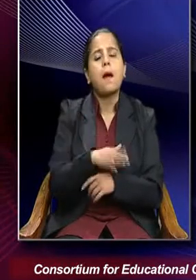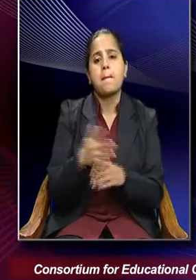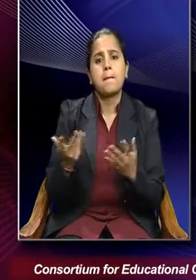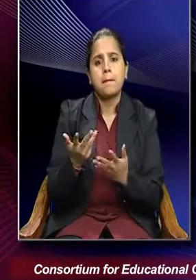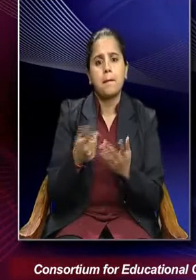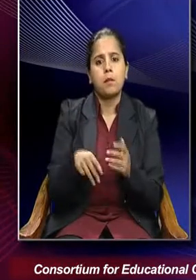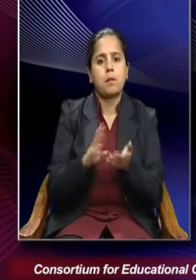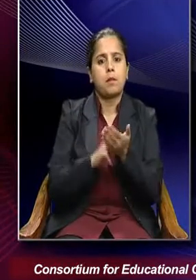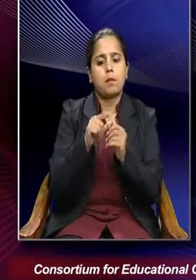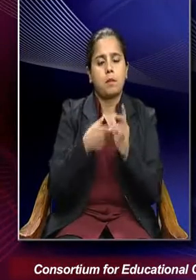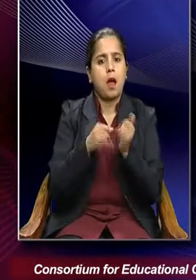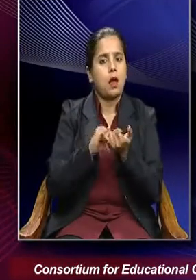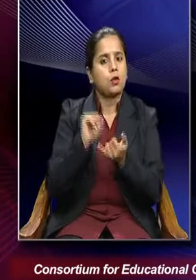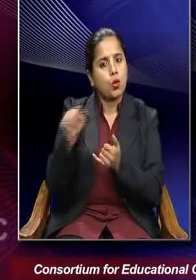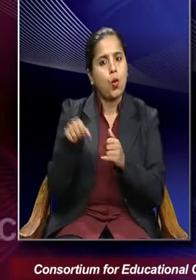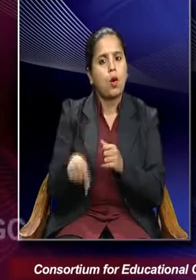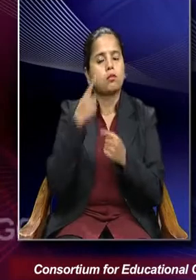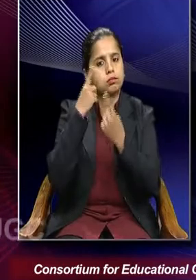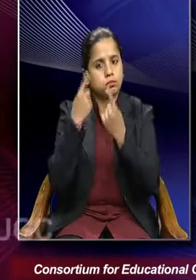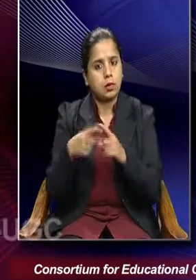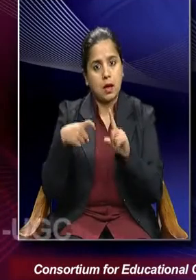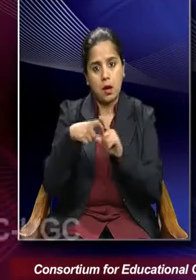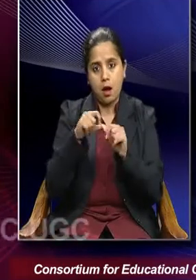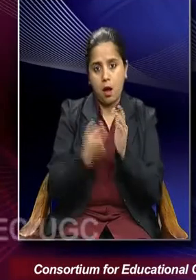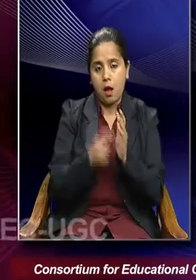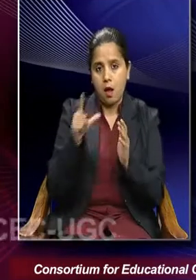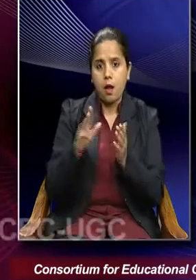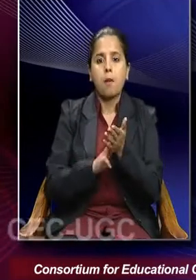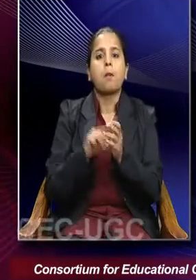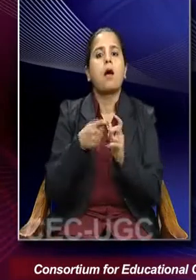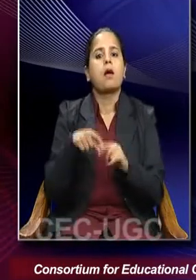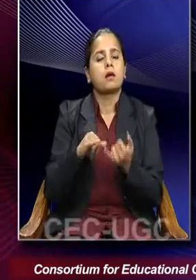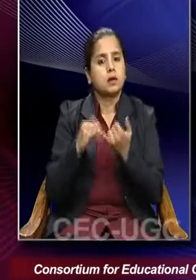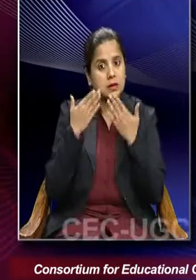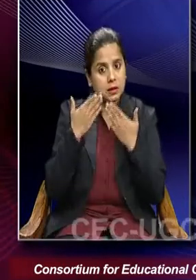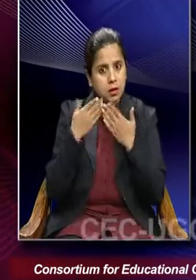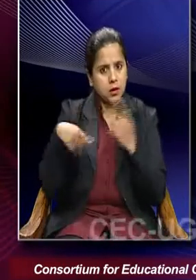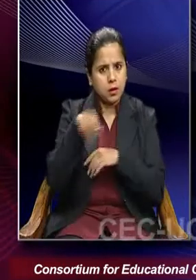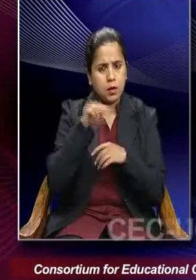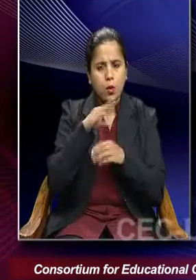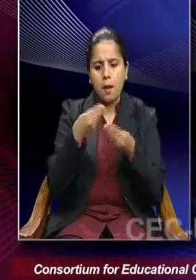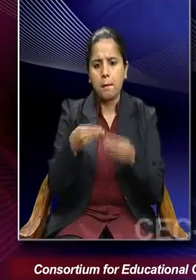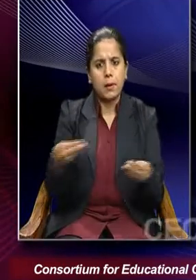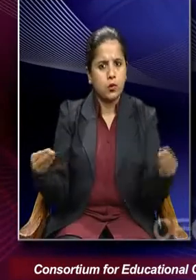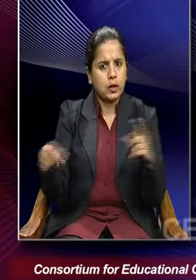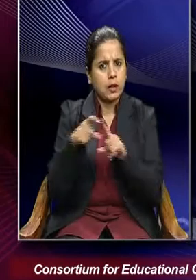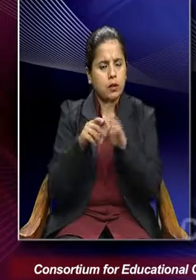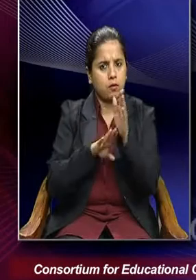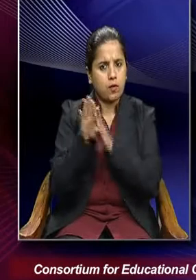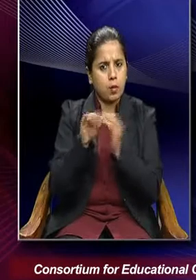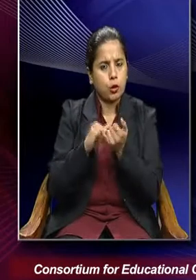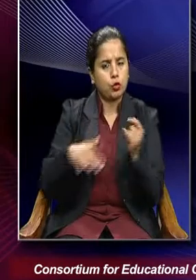Marxian analysis. Karl Marx, when he studied the materialist development of society,